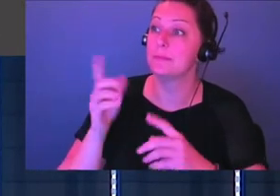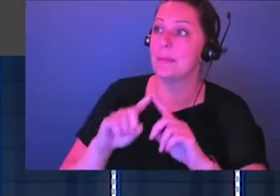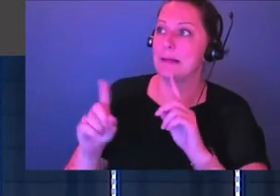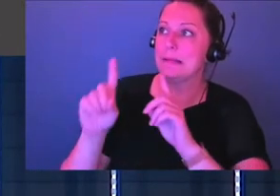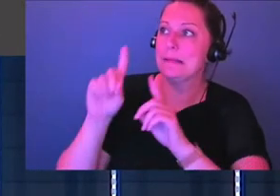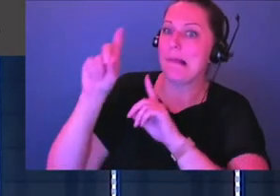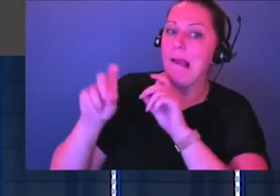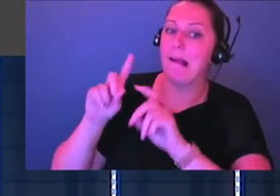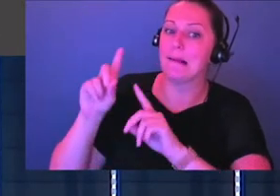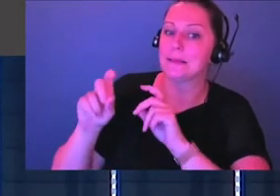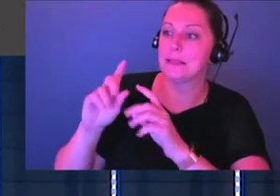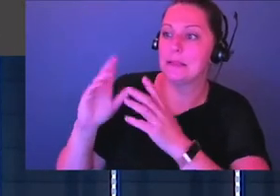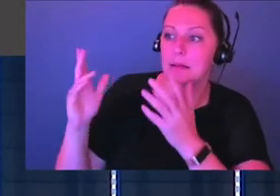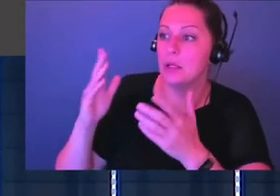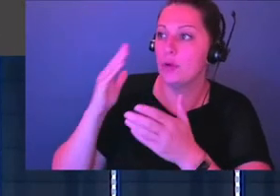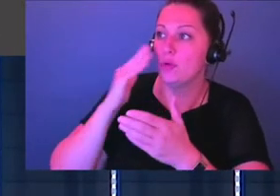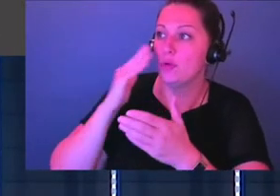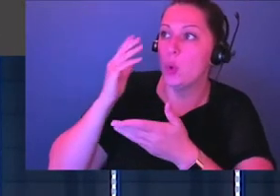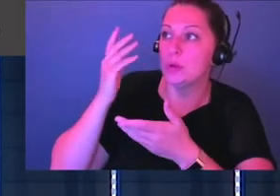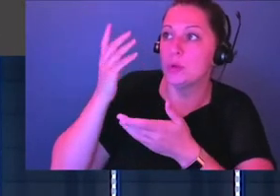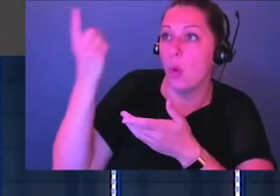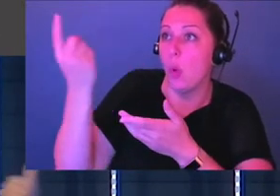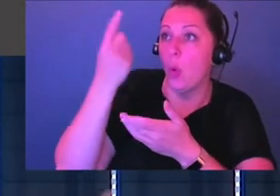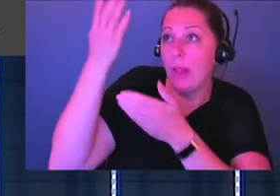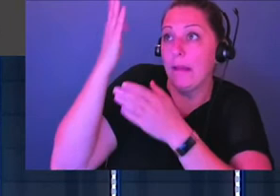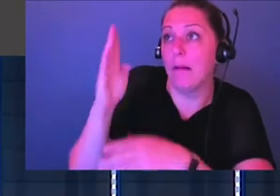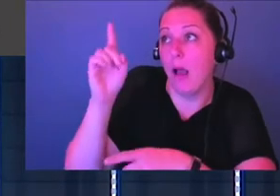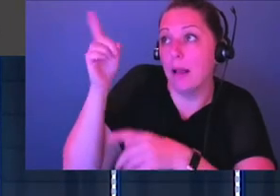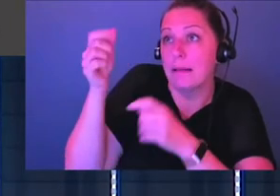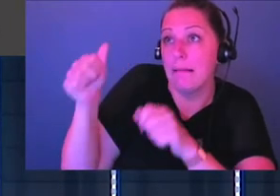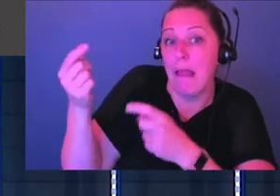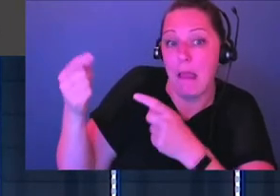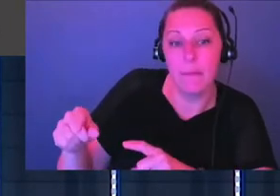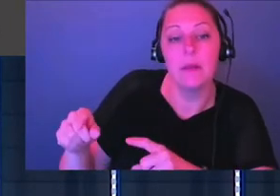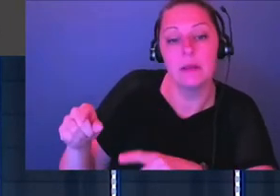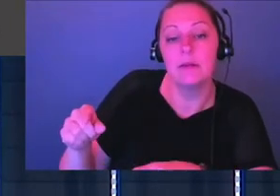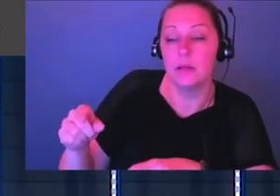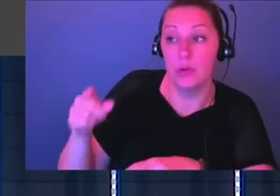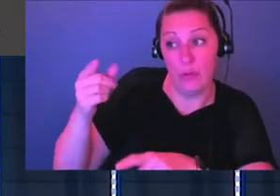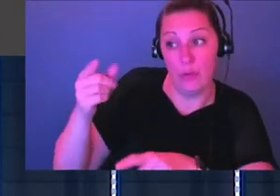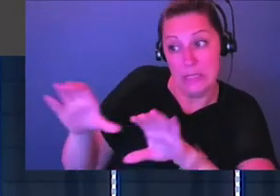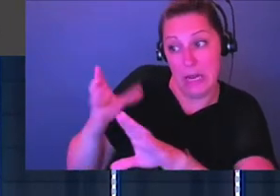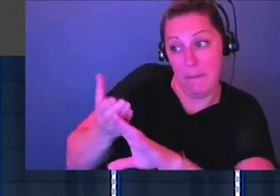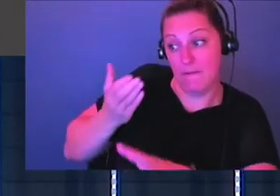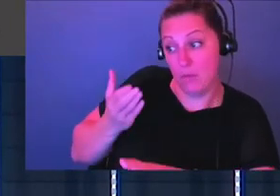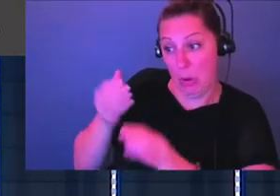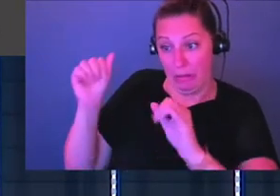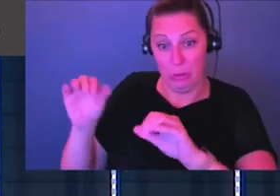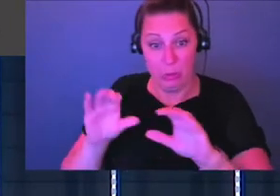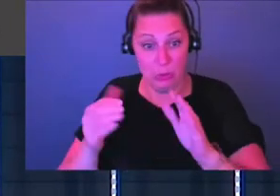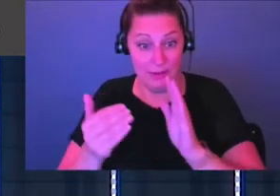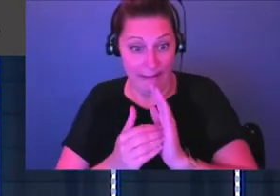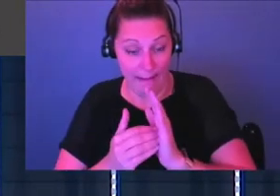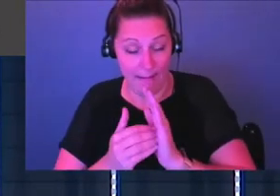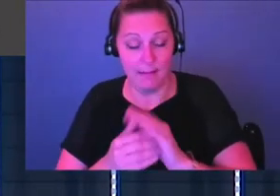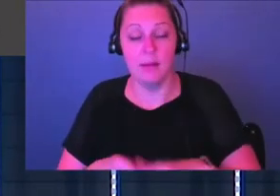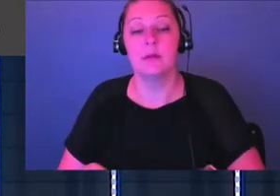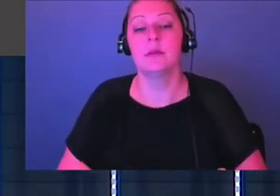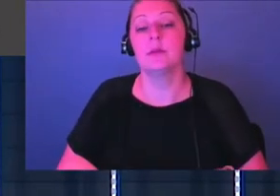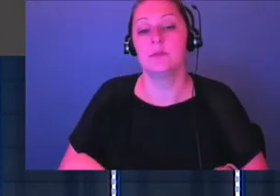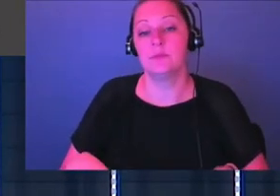only God can make happen. He's trusting God and saying, hey, you've done this before. Can you come and do it again? And so here's where we're going to start in verse 17.